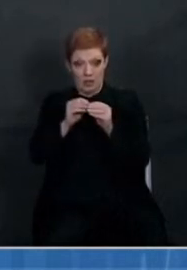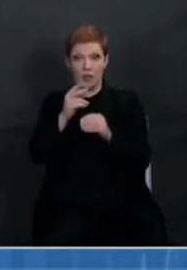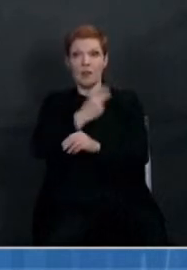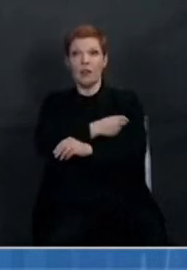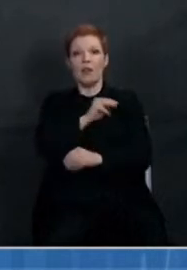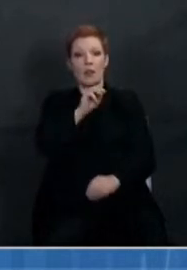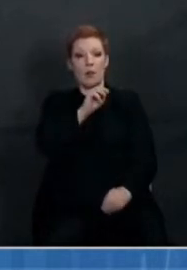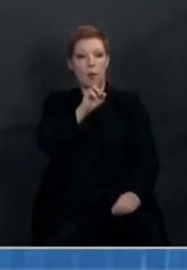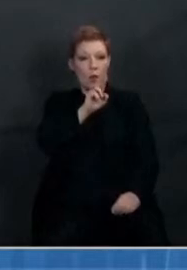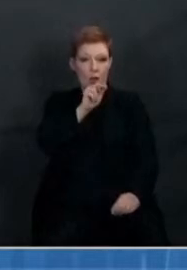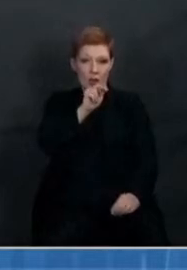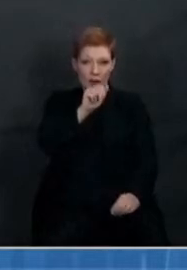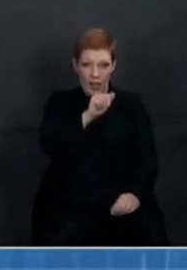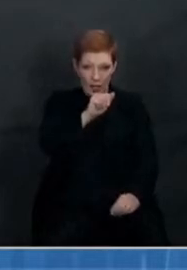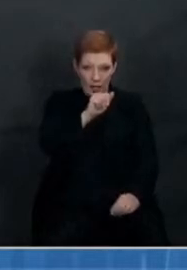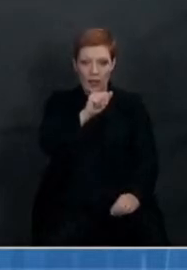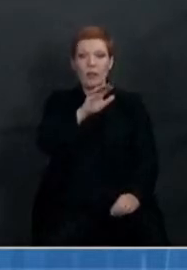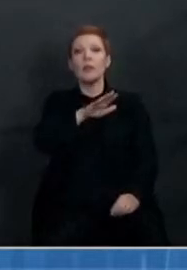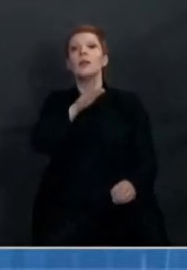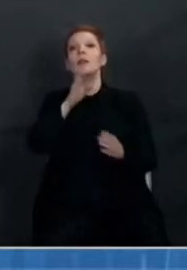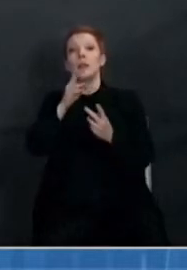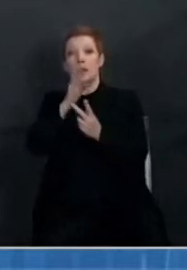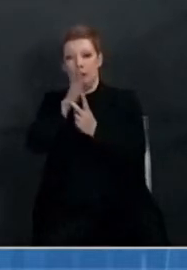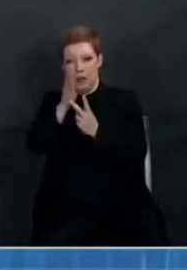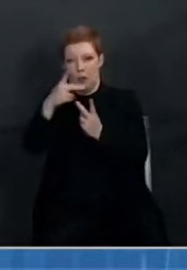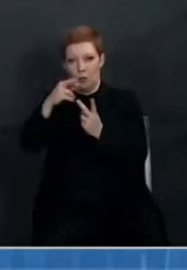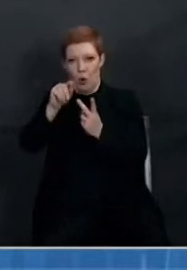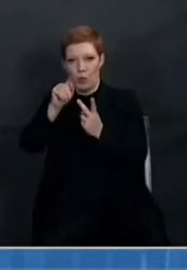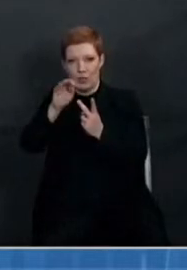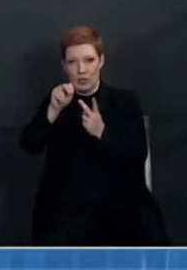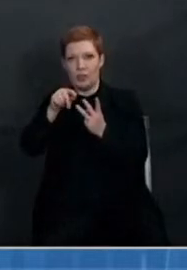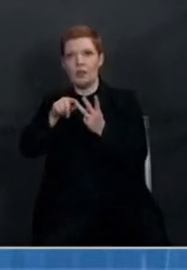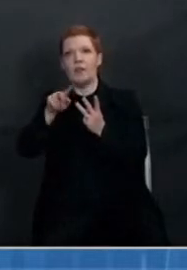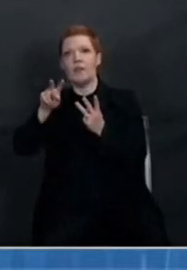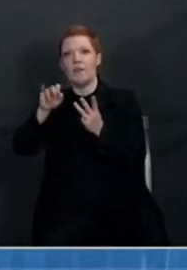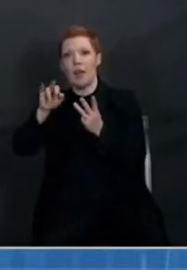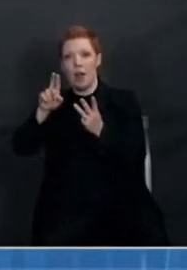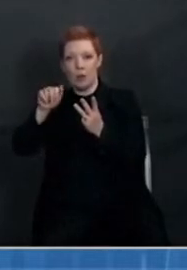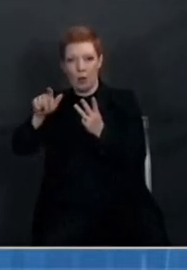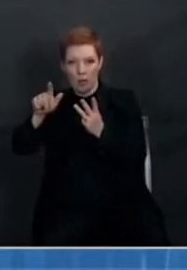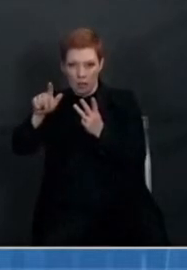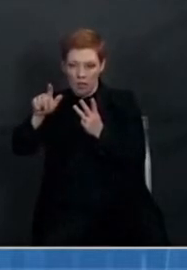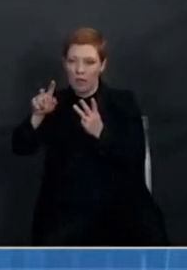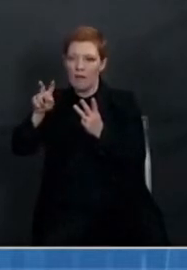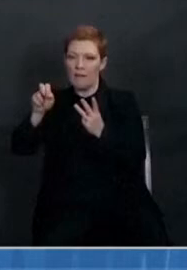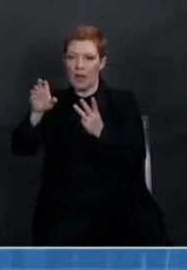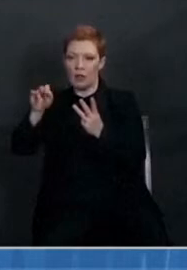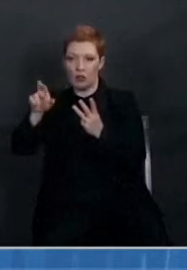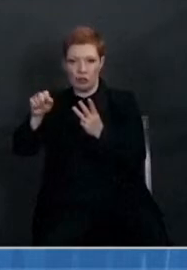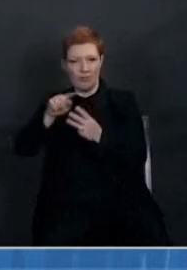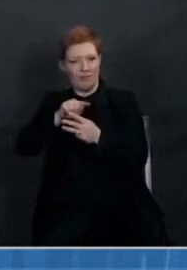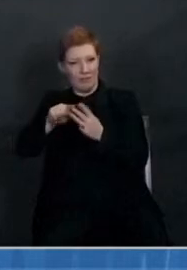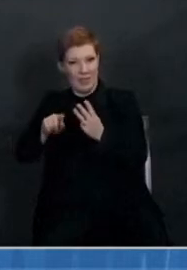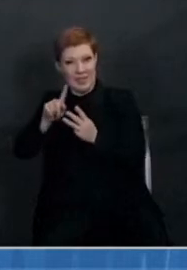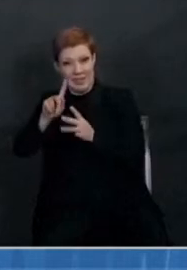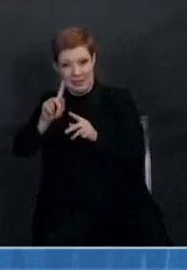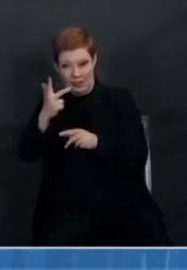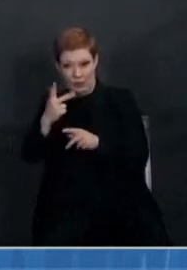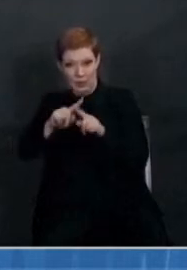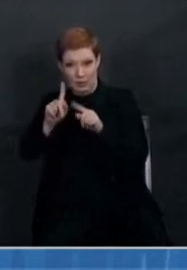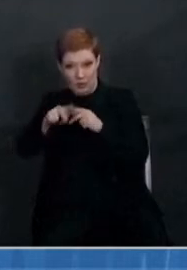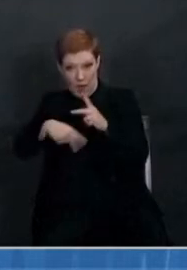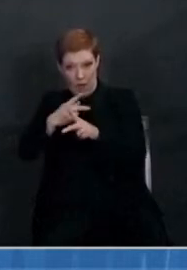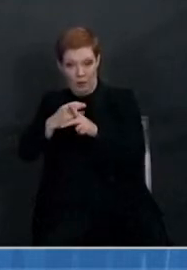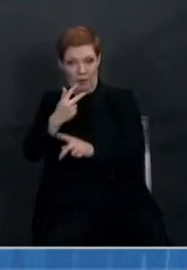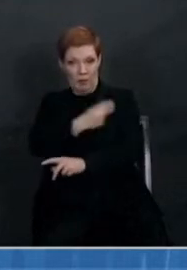soluble recombinant protein, and viral vectors in the mix right now. Obviously, the J&J will be